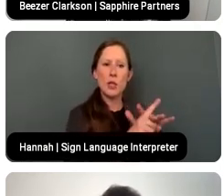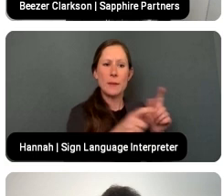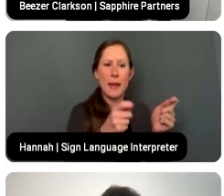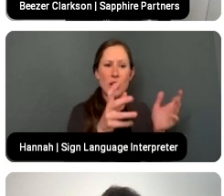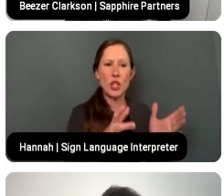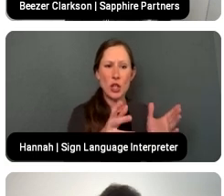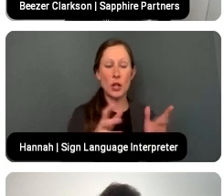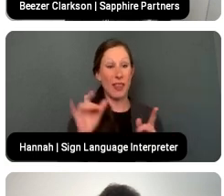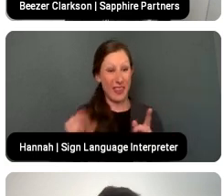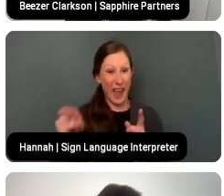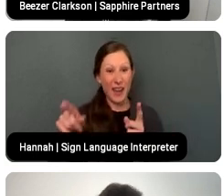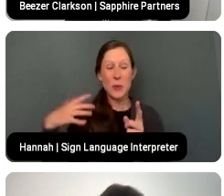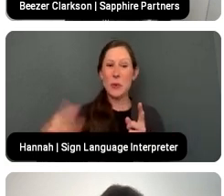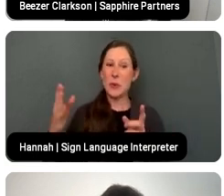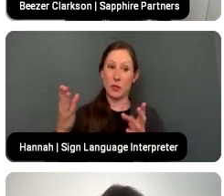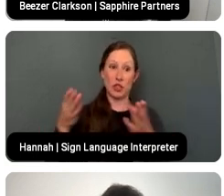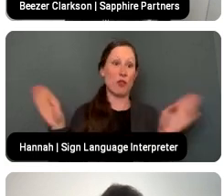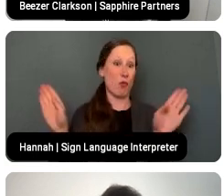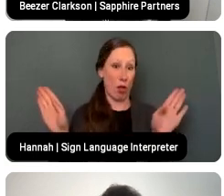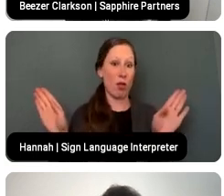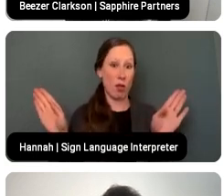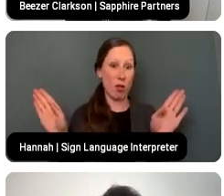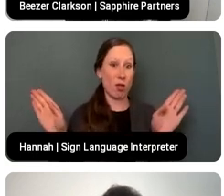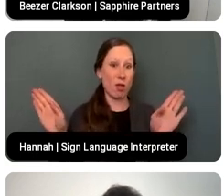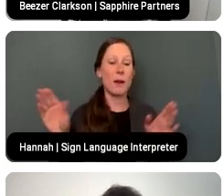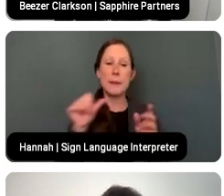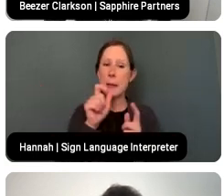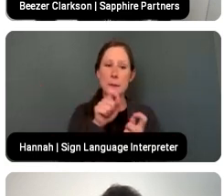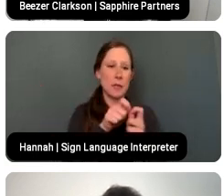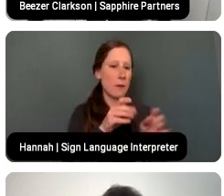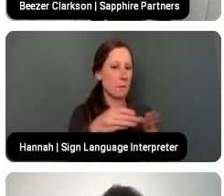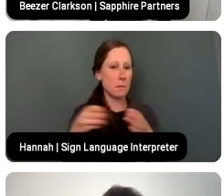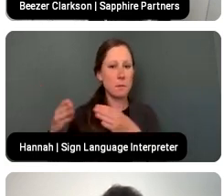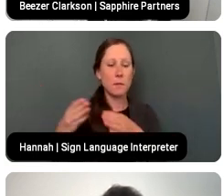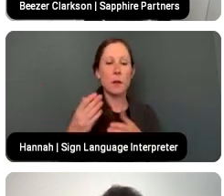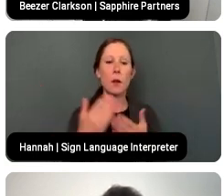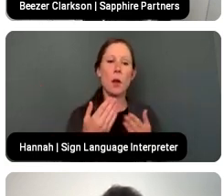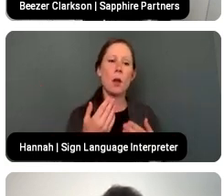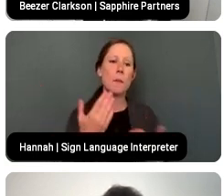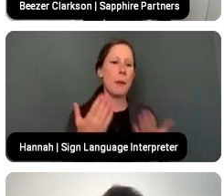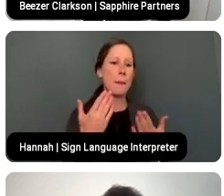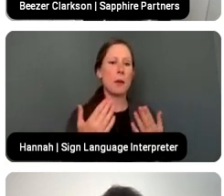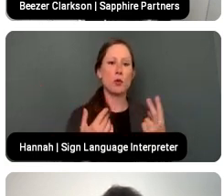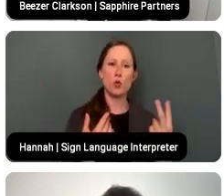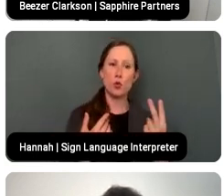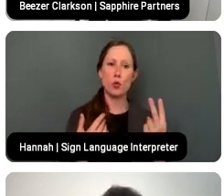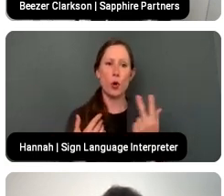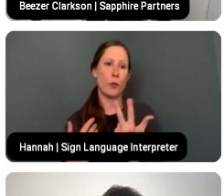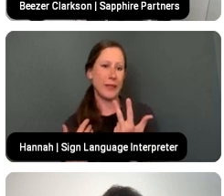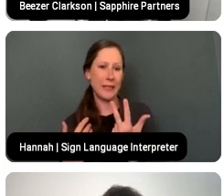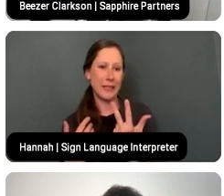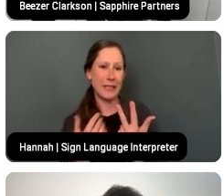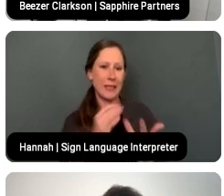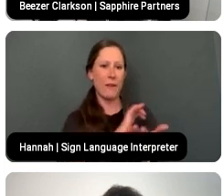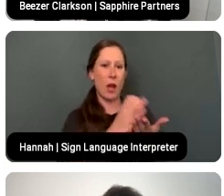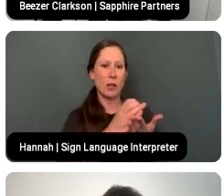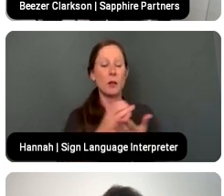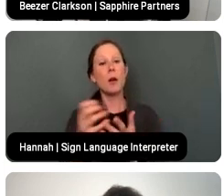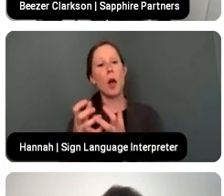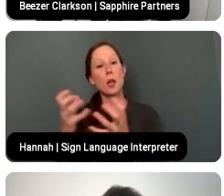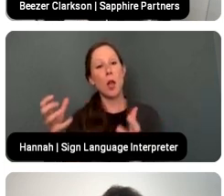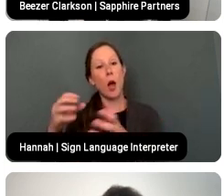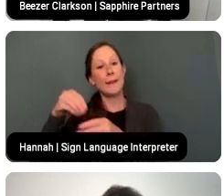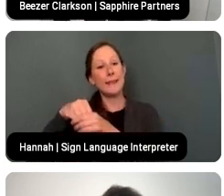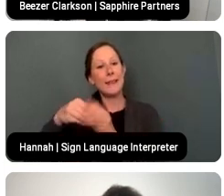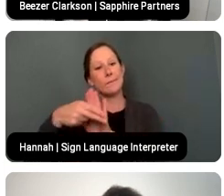generalization, maybe fund two, more like fund three. And then there's a whole subset of LPs that sit in the endowments foundations,